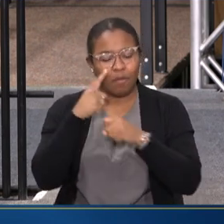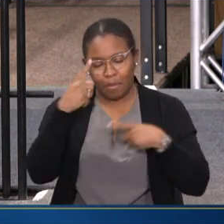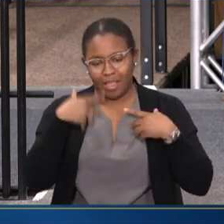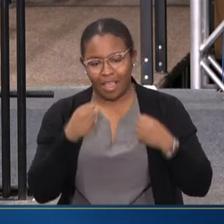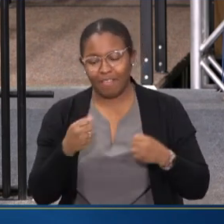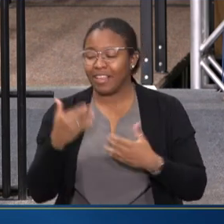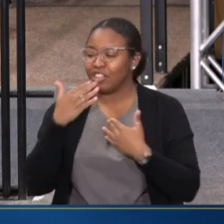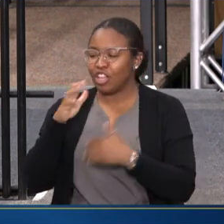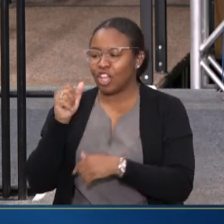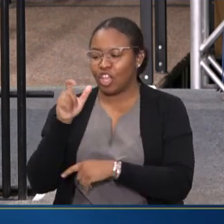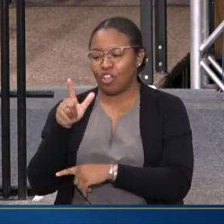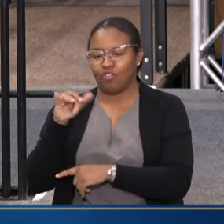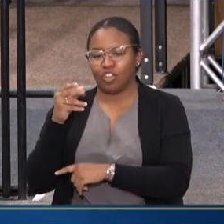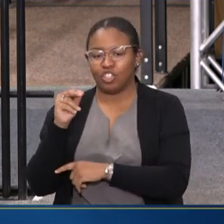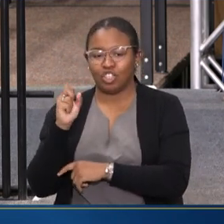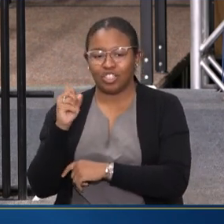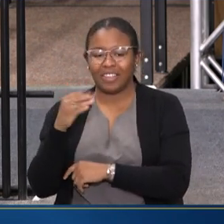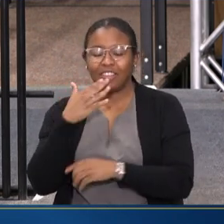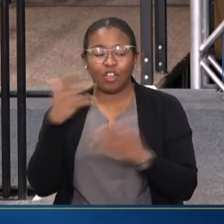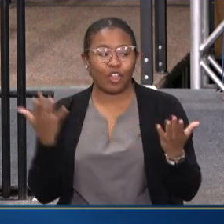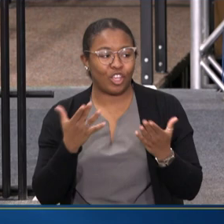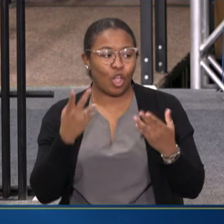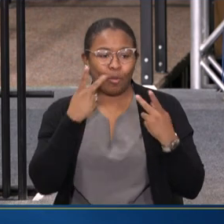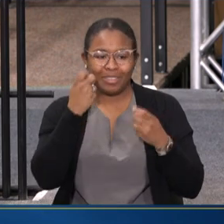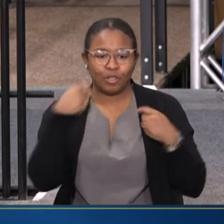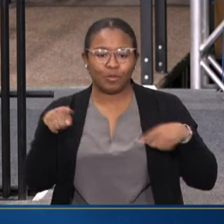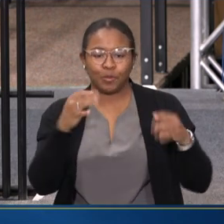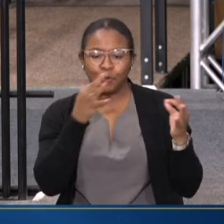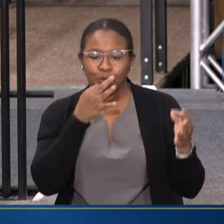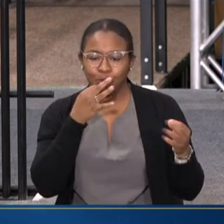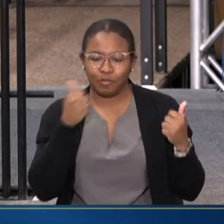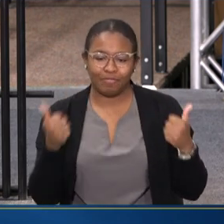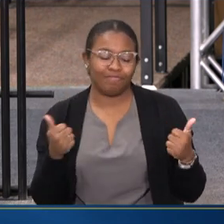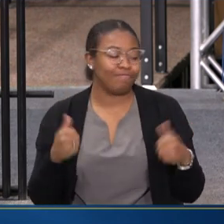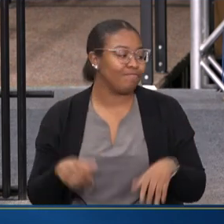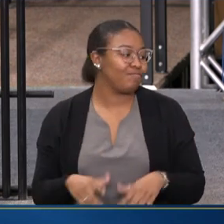FOR BEING HERE. HOPE TO SEE EVERYONE AGAIN SOON. THANKS, ANGELA.